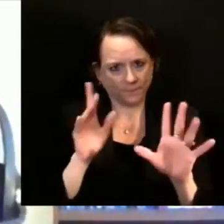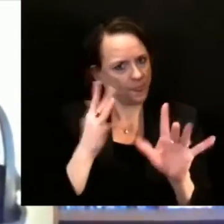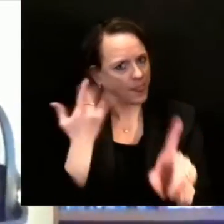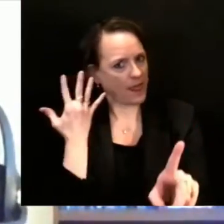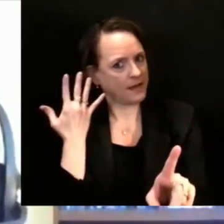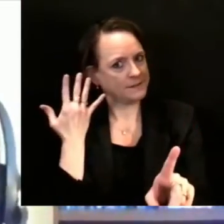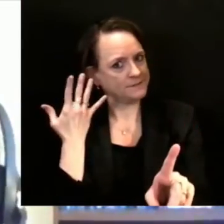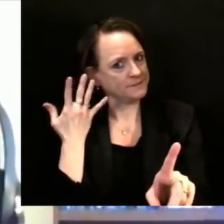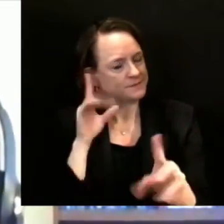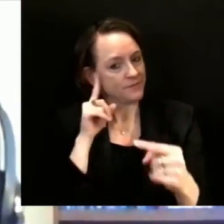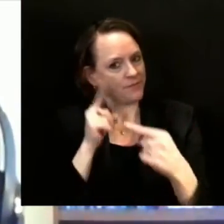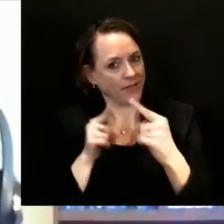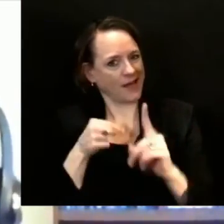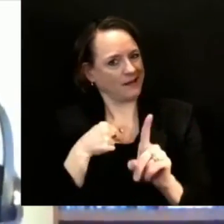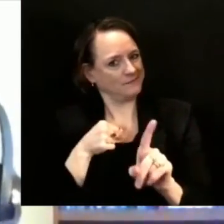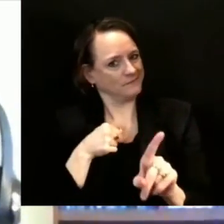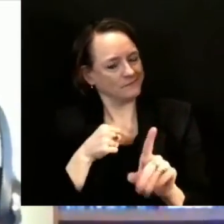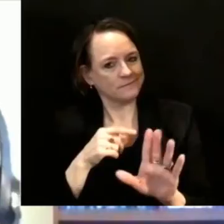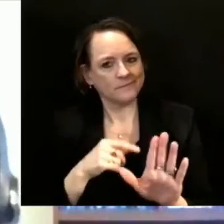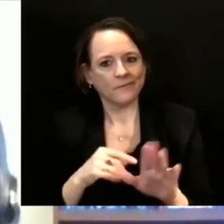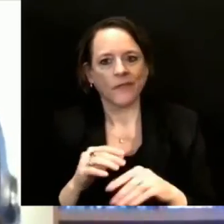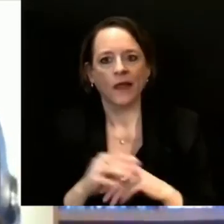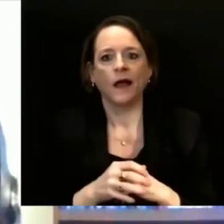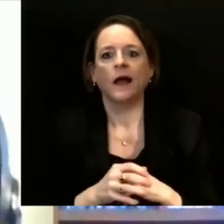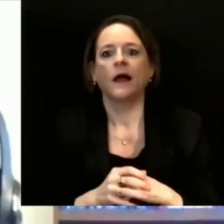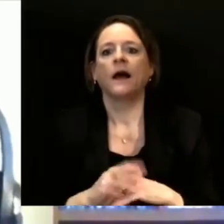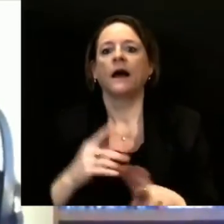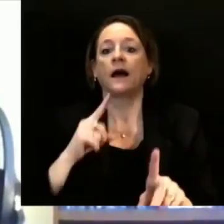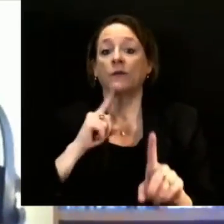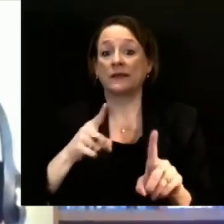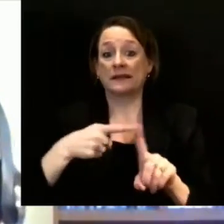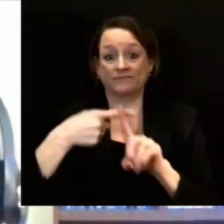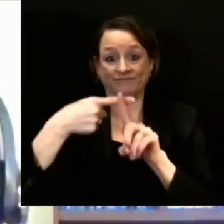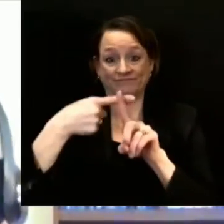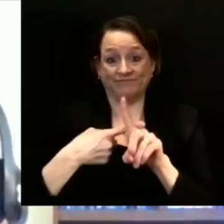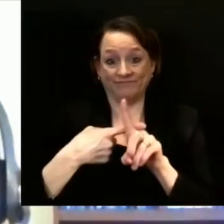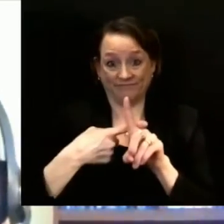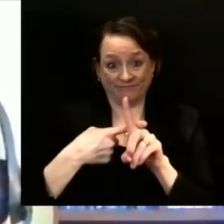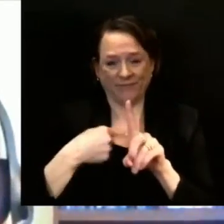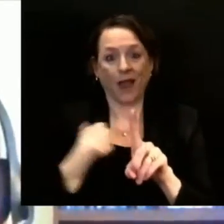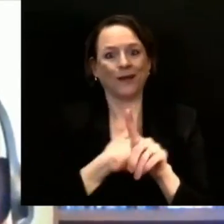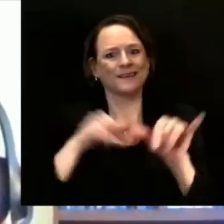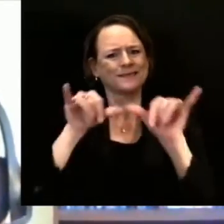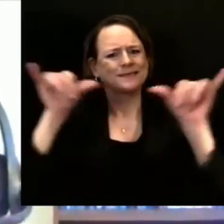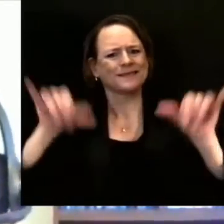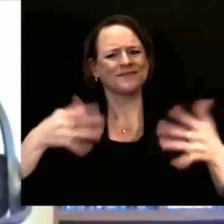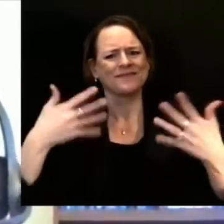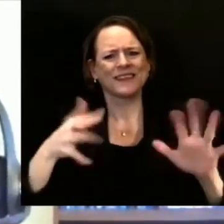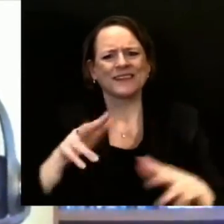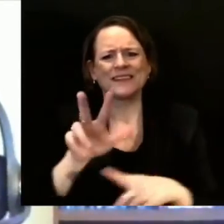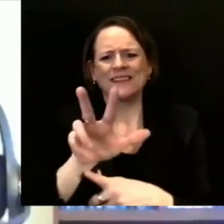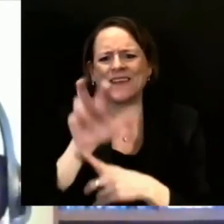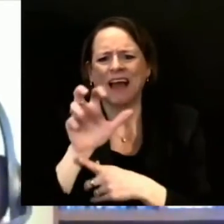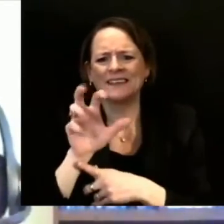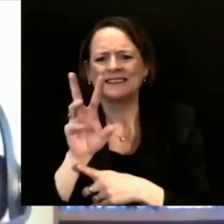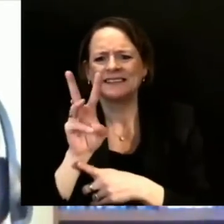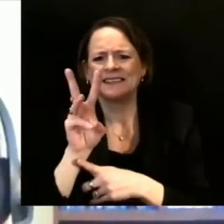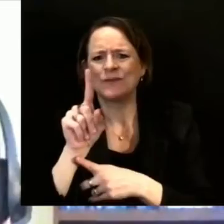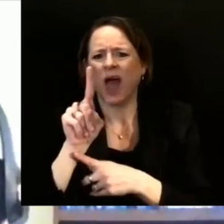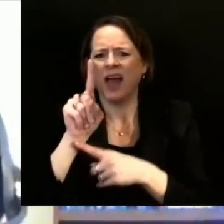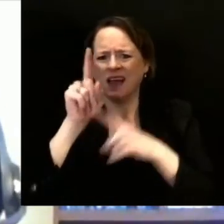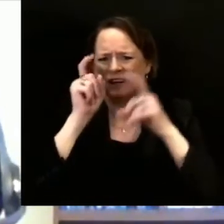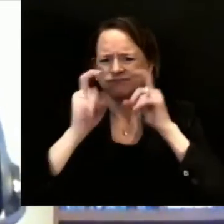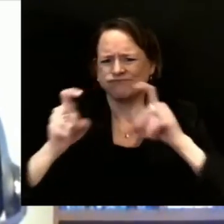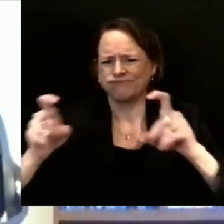362,000 vaccines to the citizens of Wisconsin is a bungled system. I think it's a system that is working